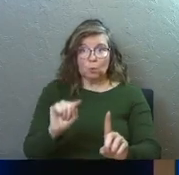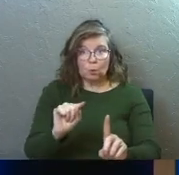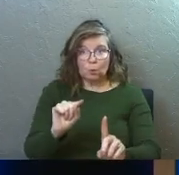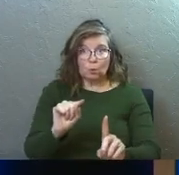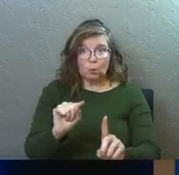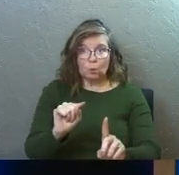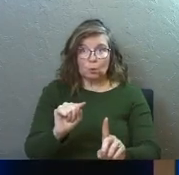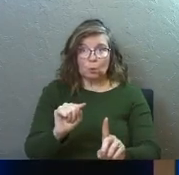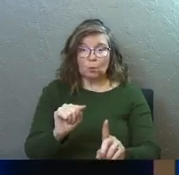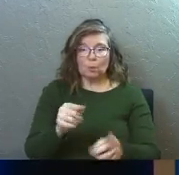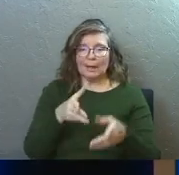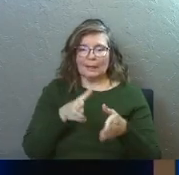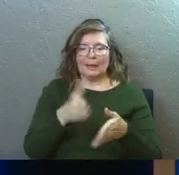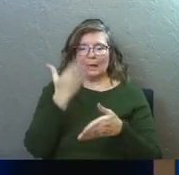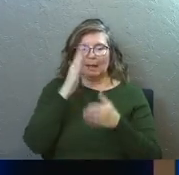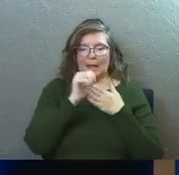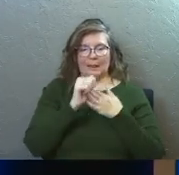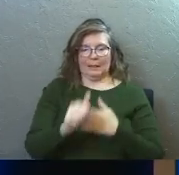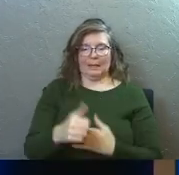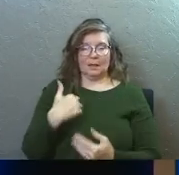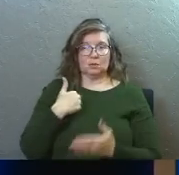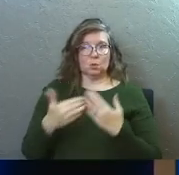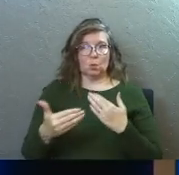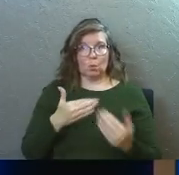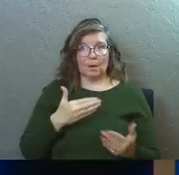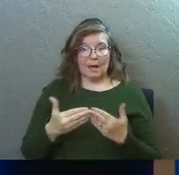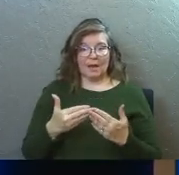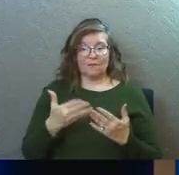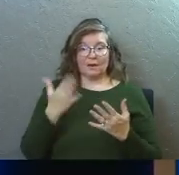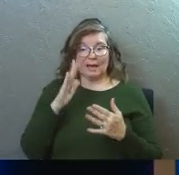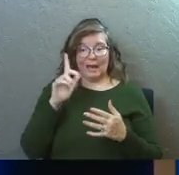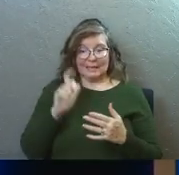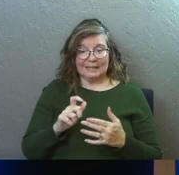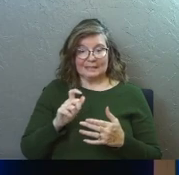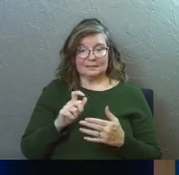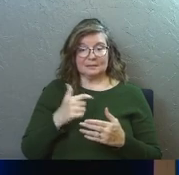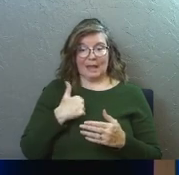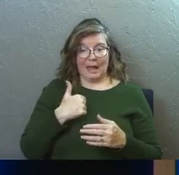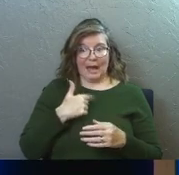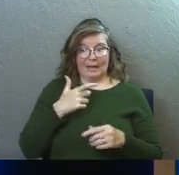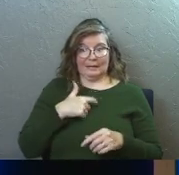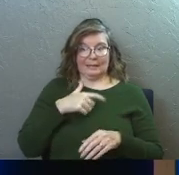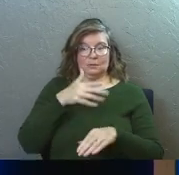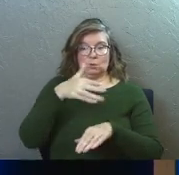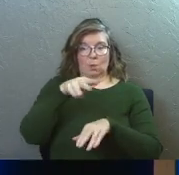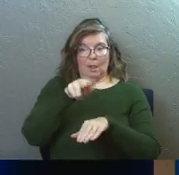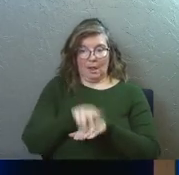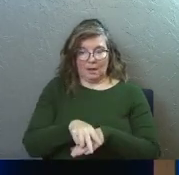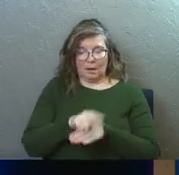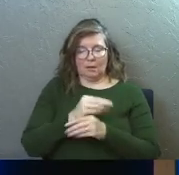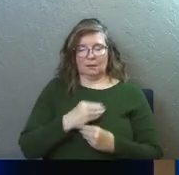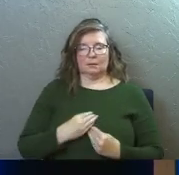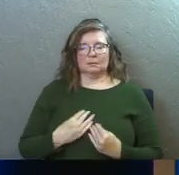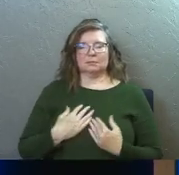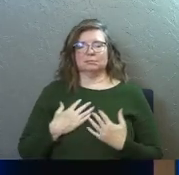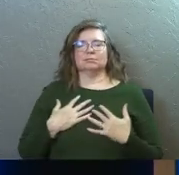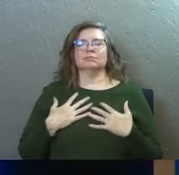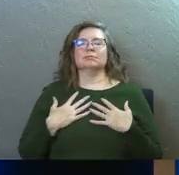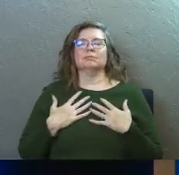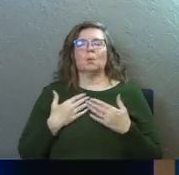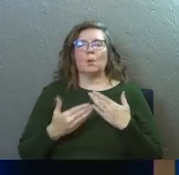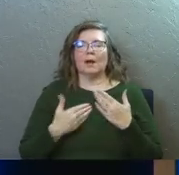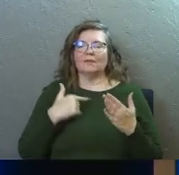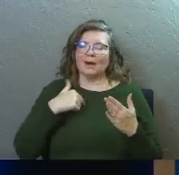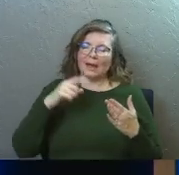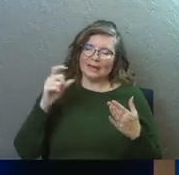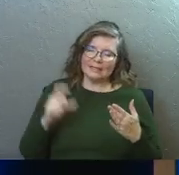We need to let God lead us to whatever green pasture it is that I need to lie down in. I need to let God lead me to whichever still waters it